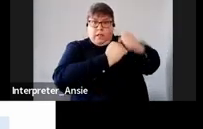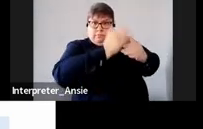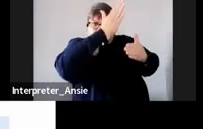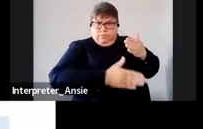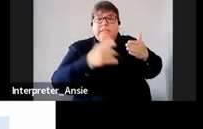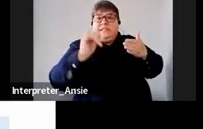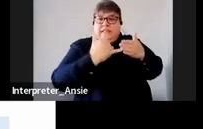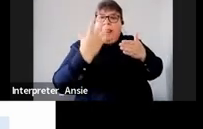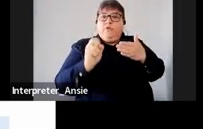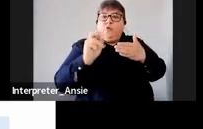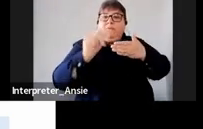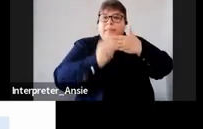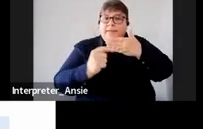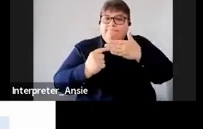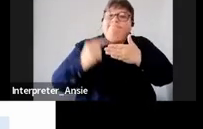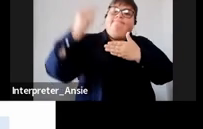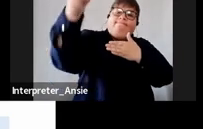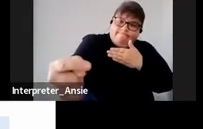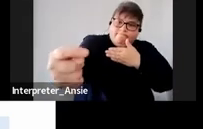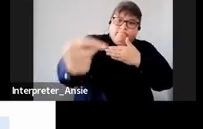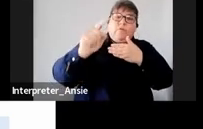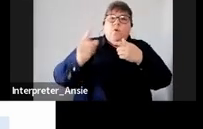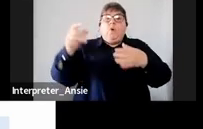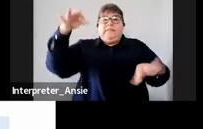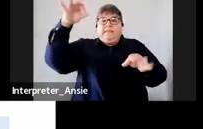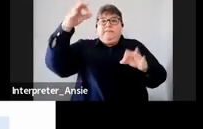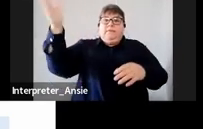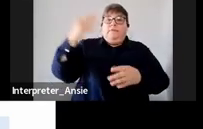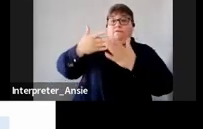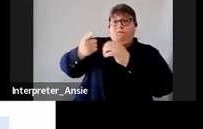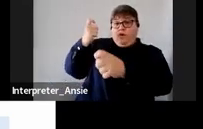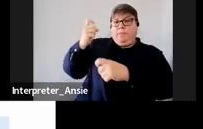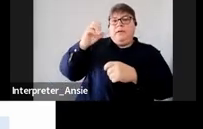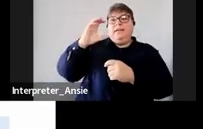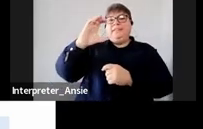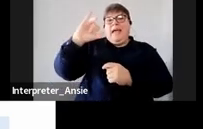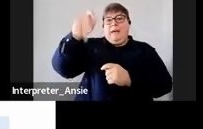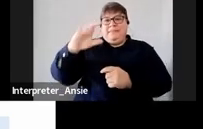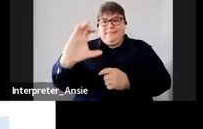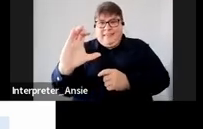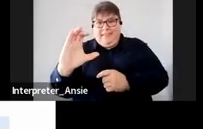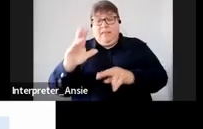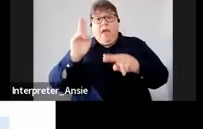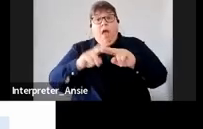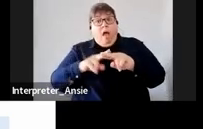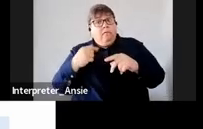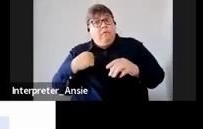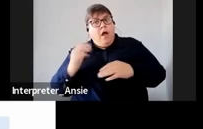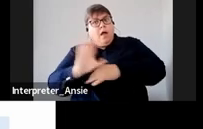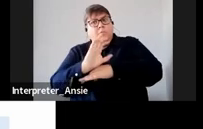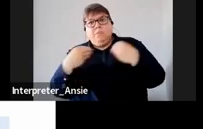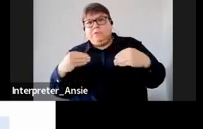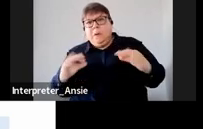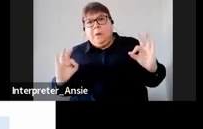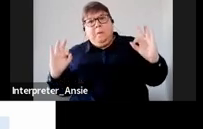on the company registration certificate from CIPC and then even if the company is not yet trading or it doesn't